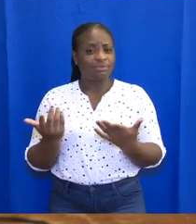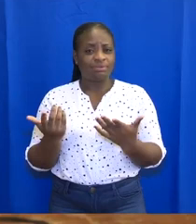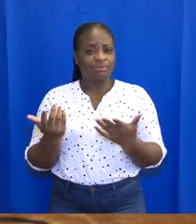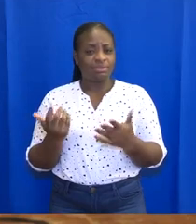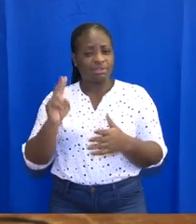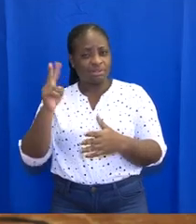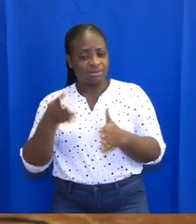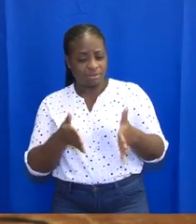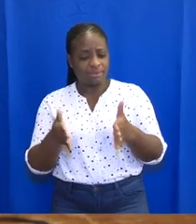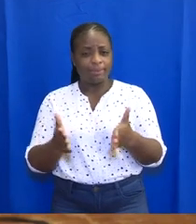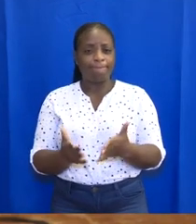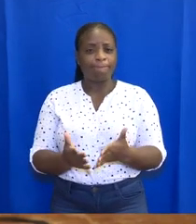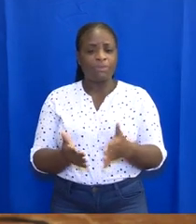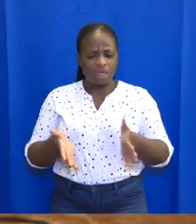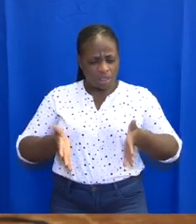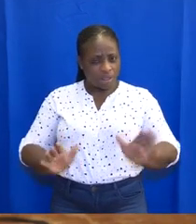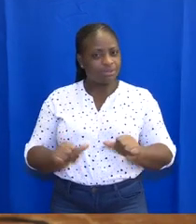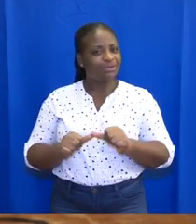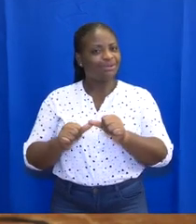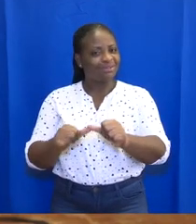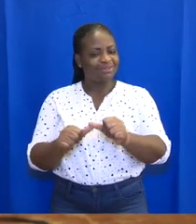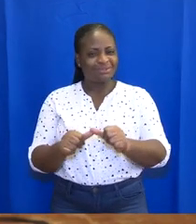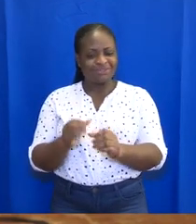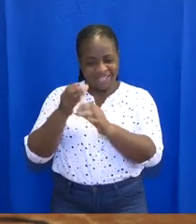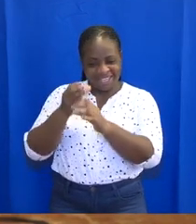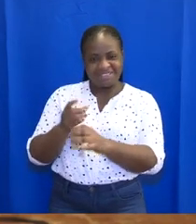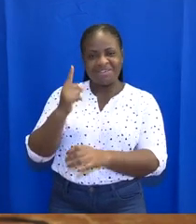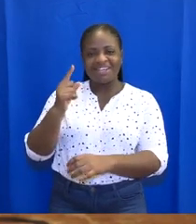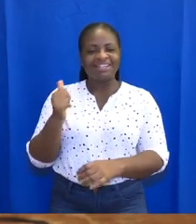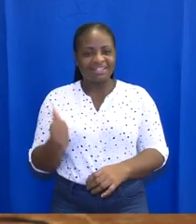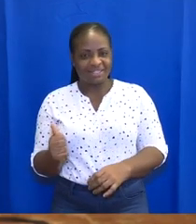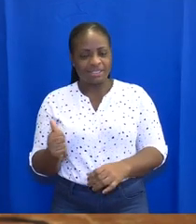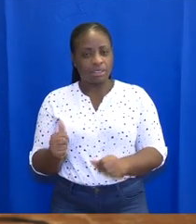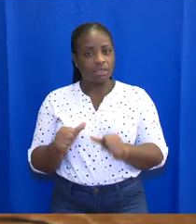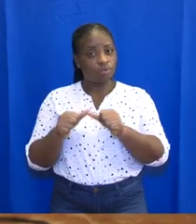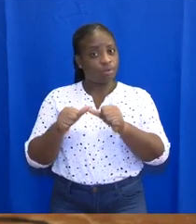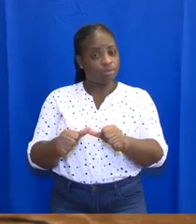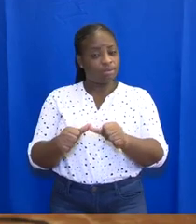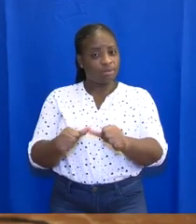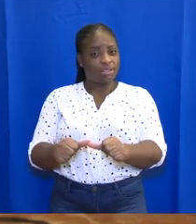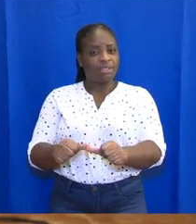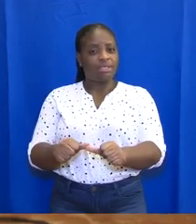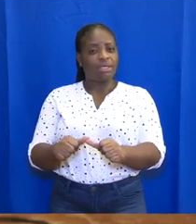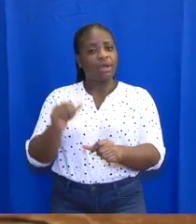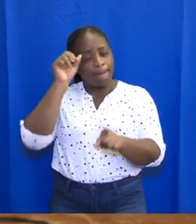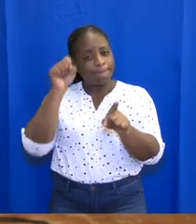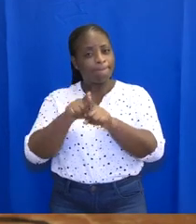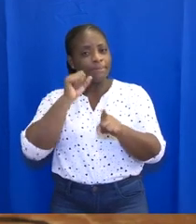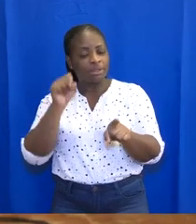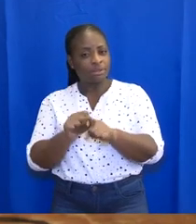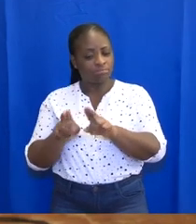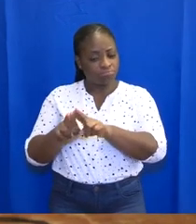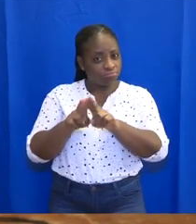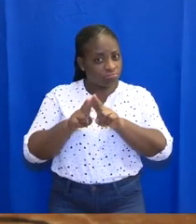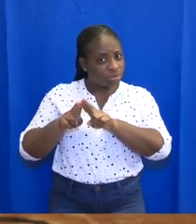wave. Let us continue to look out for one another and remain each other's keeper, united,